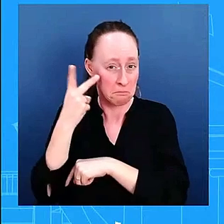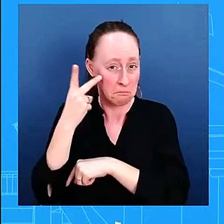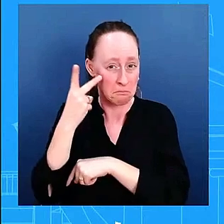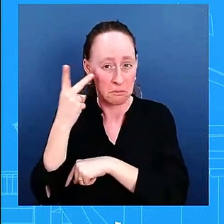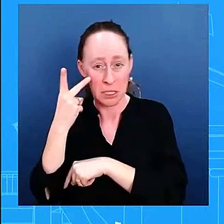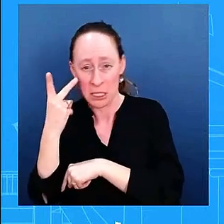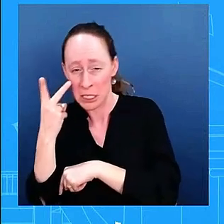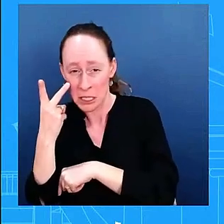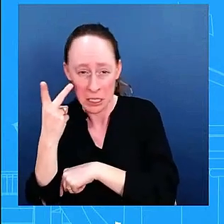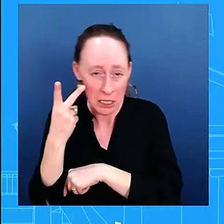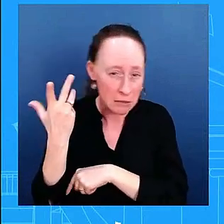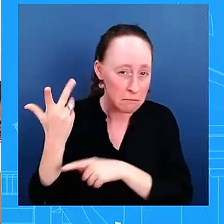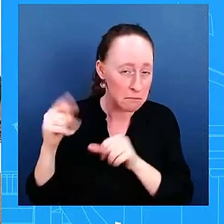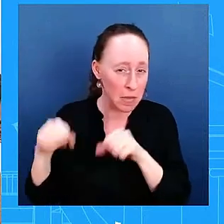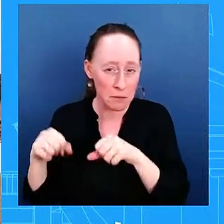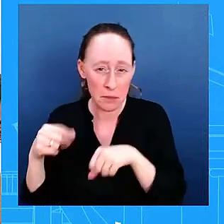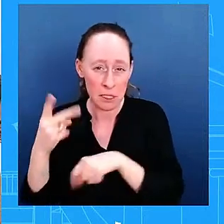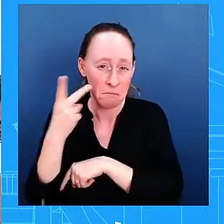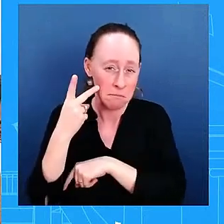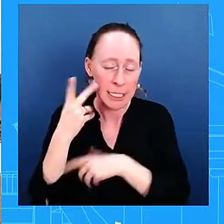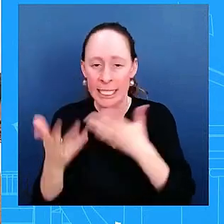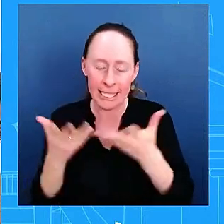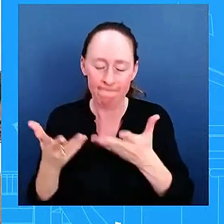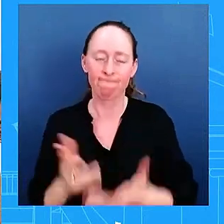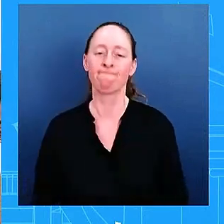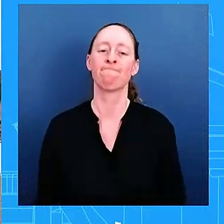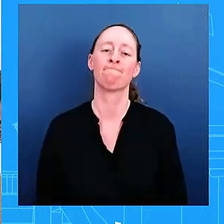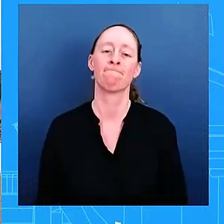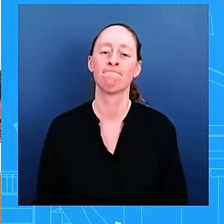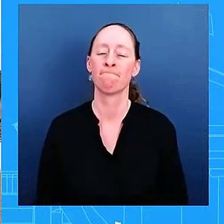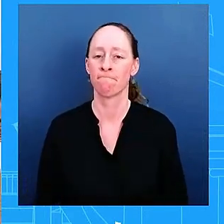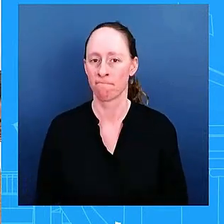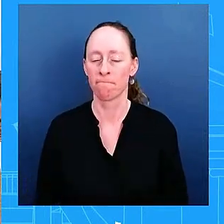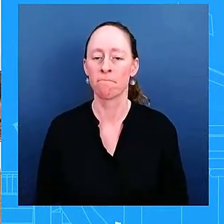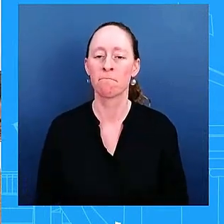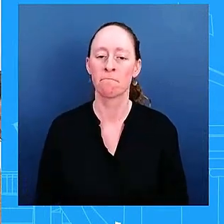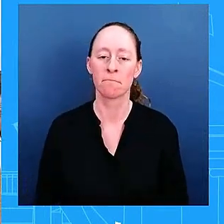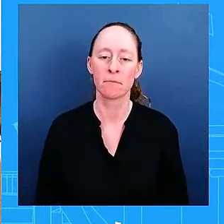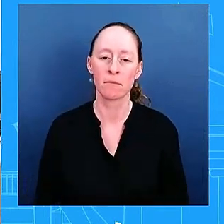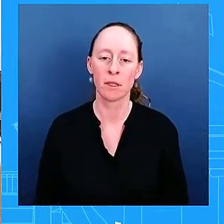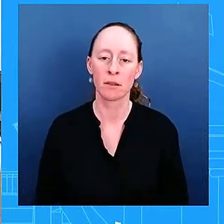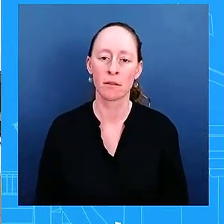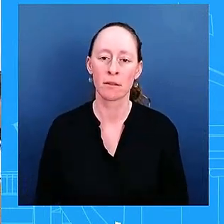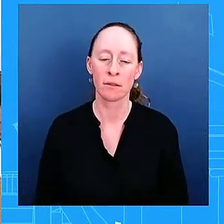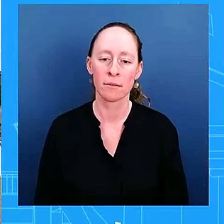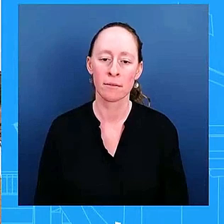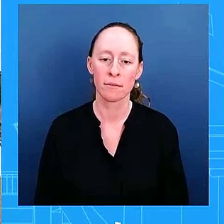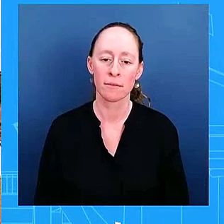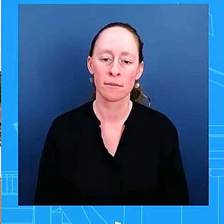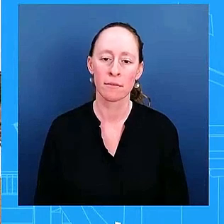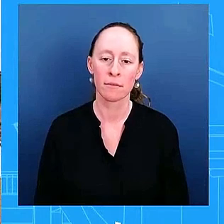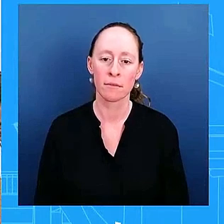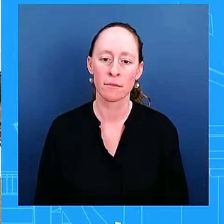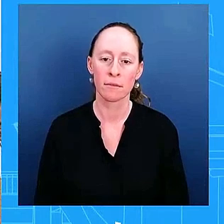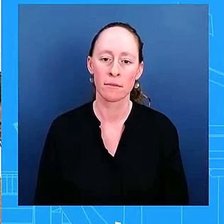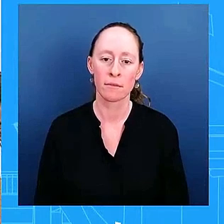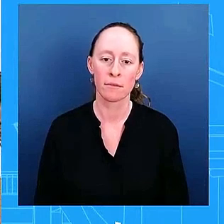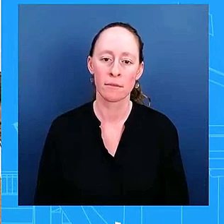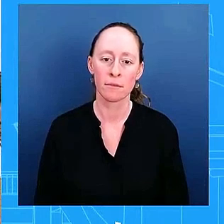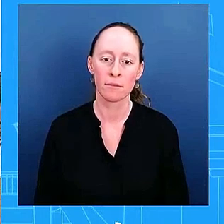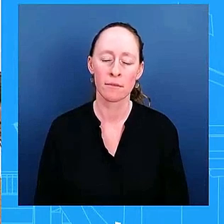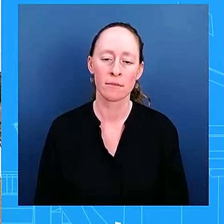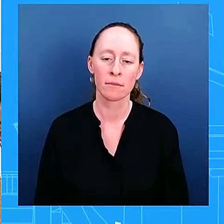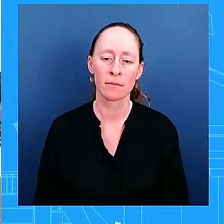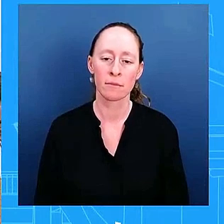oh go ahead um the there's a recent report about how a number of senate democrats that are running for